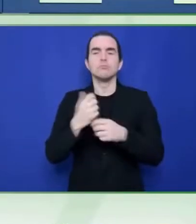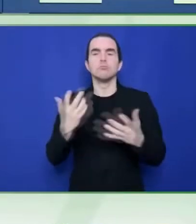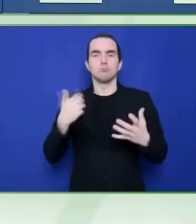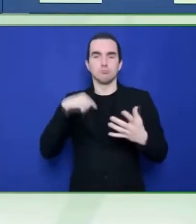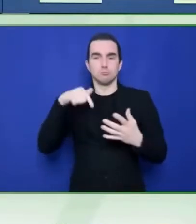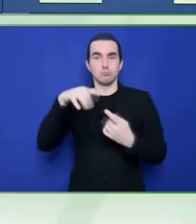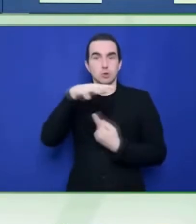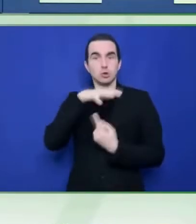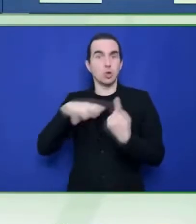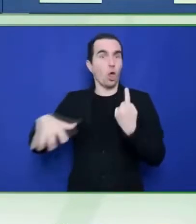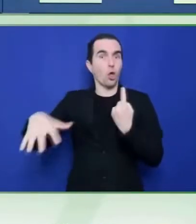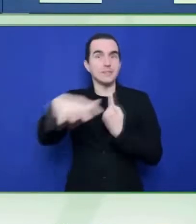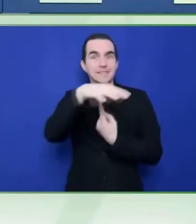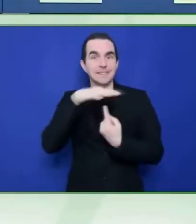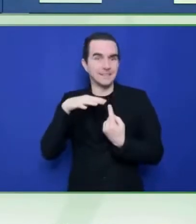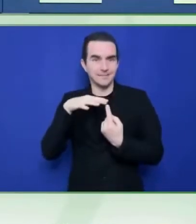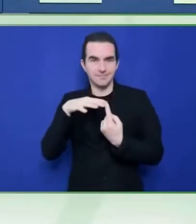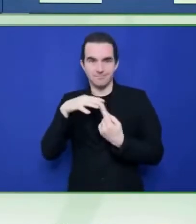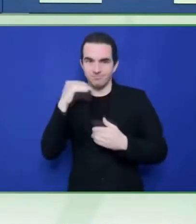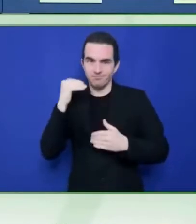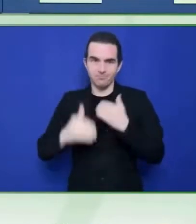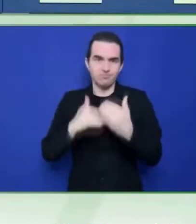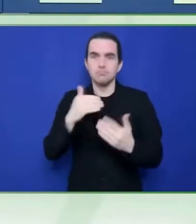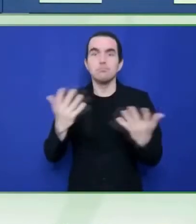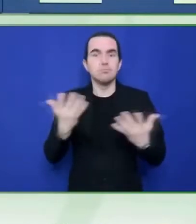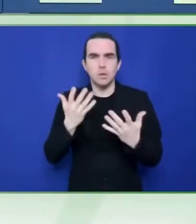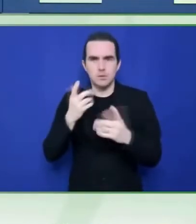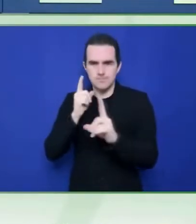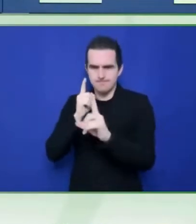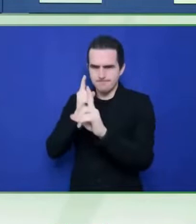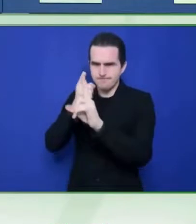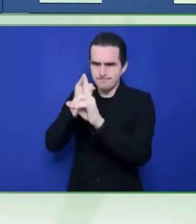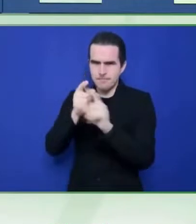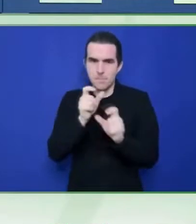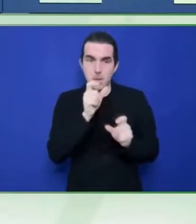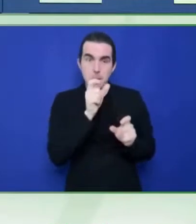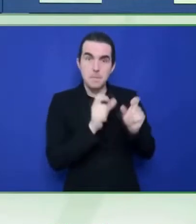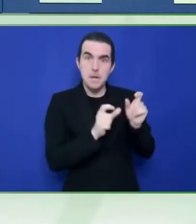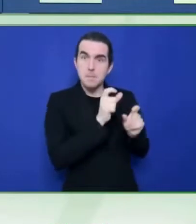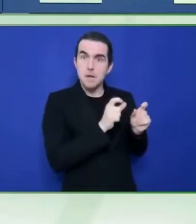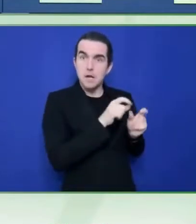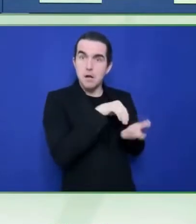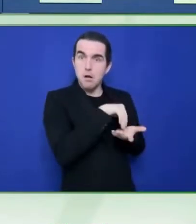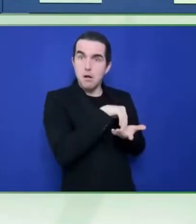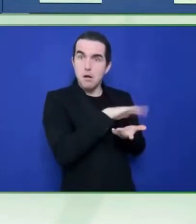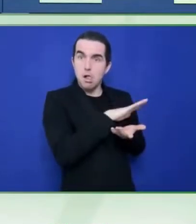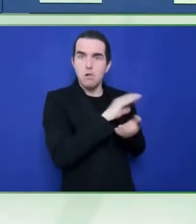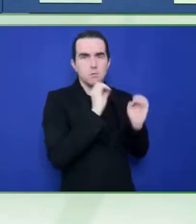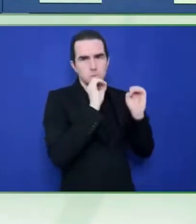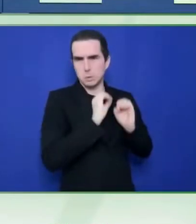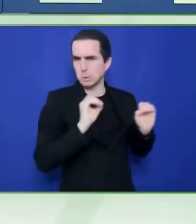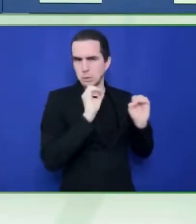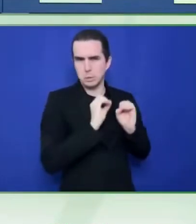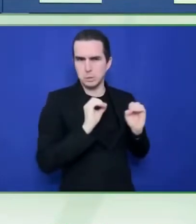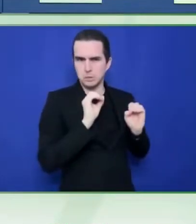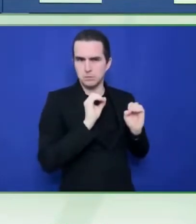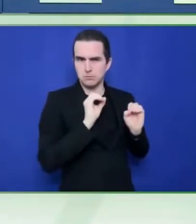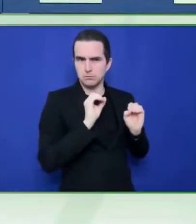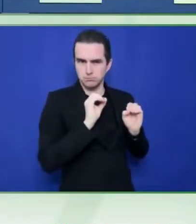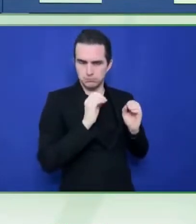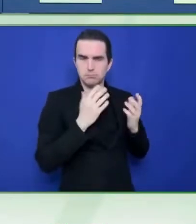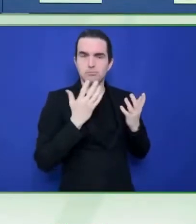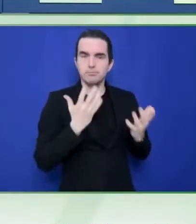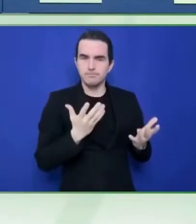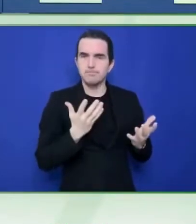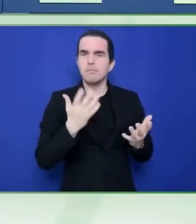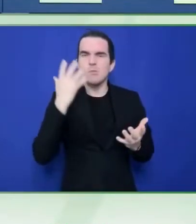we have constructed to popularize sign language and realize societies with zero barriers throughout the